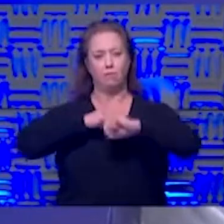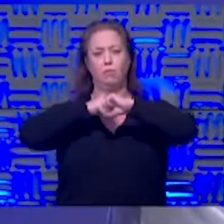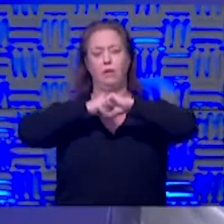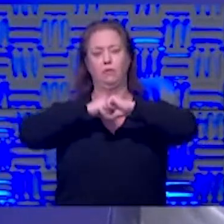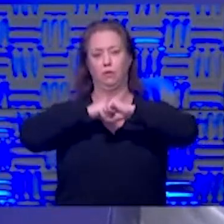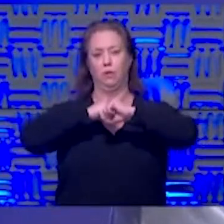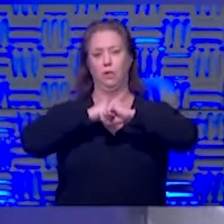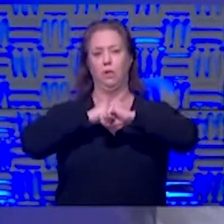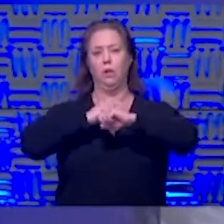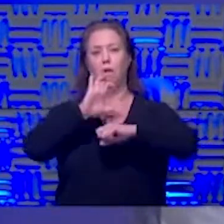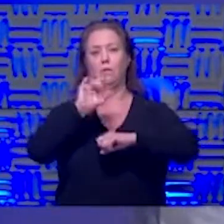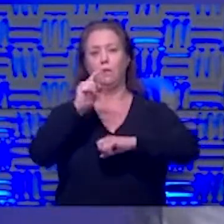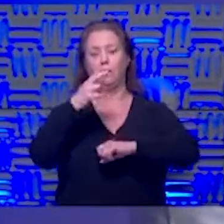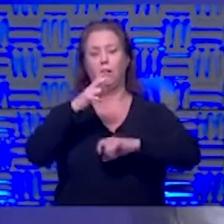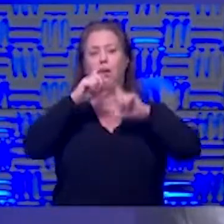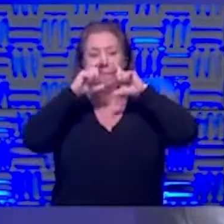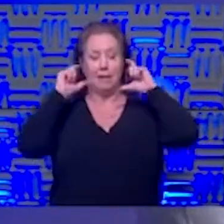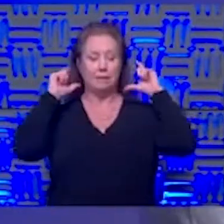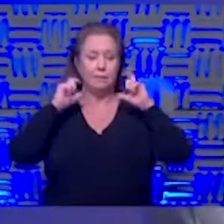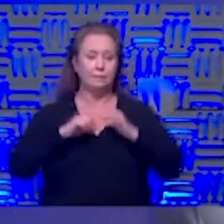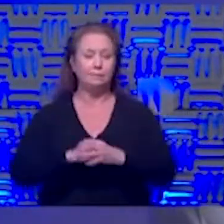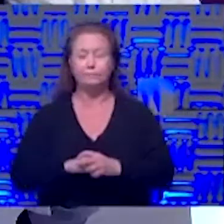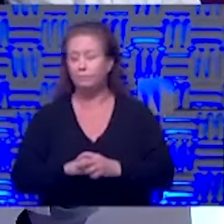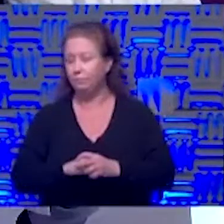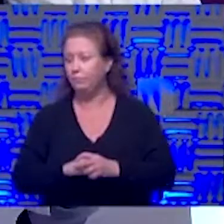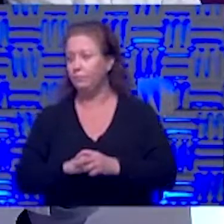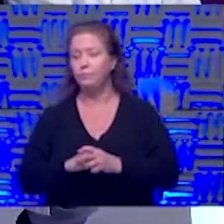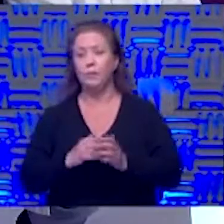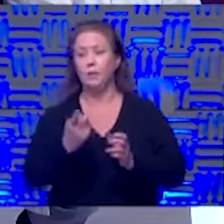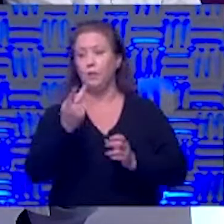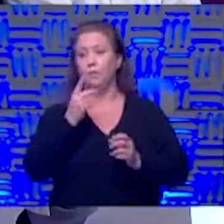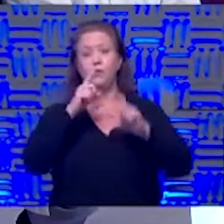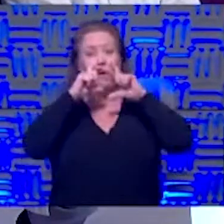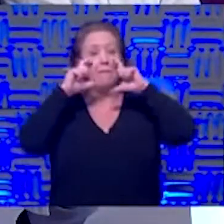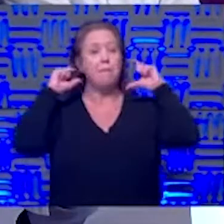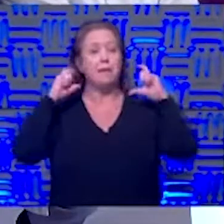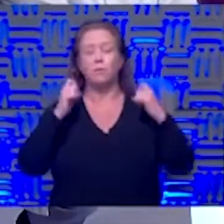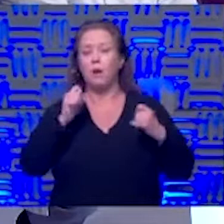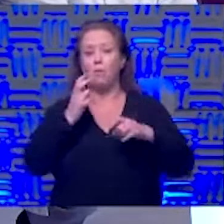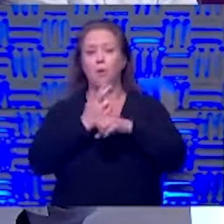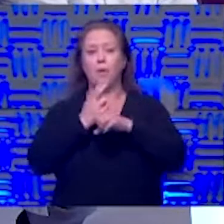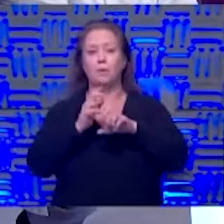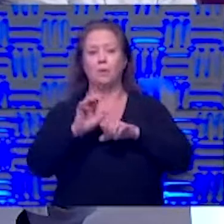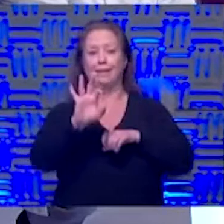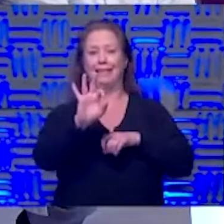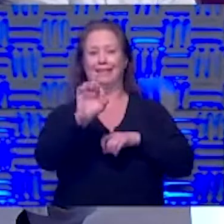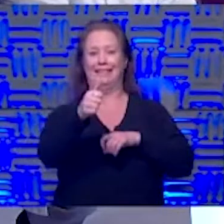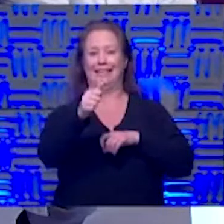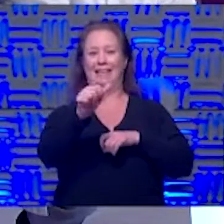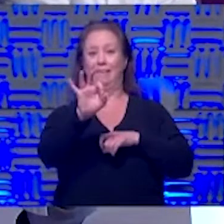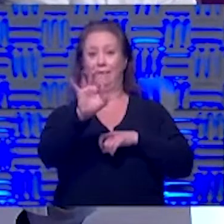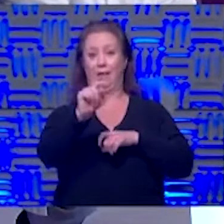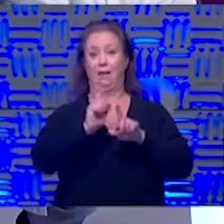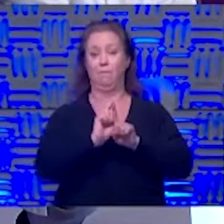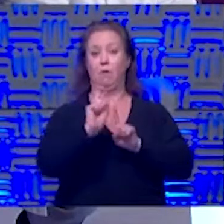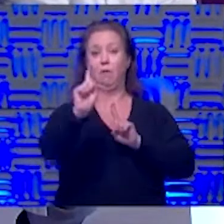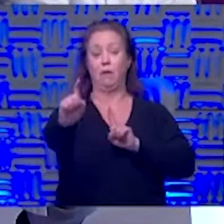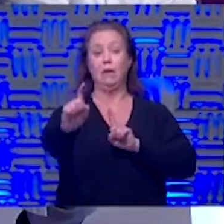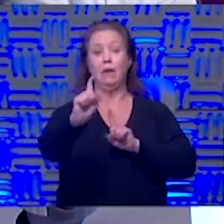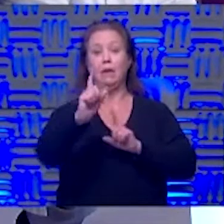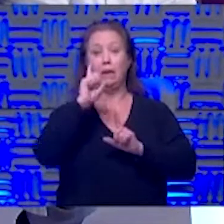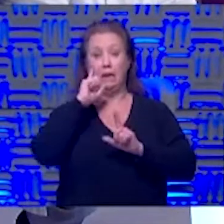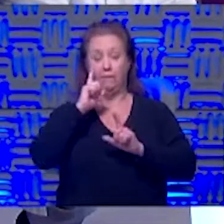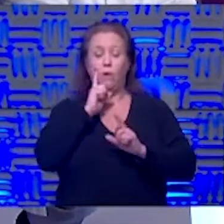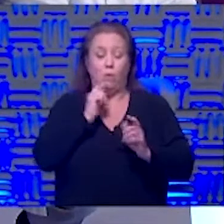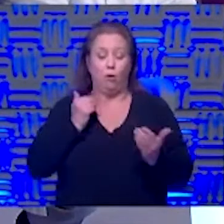protection from the cloth mask if you're wearing it though and you and i don't have masks on right now because we're 10 feet apart right right and if we weren't